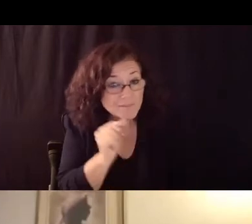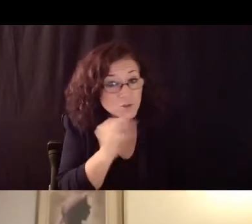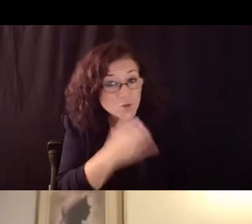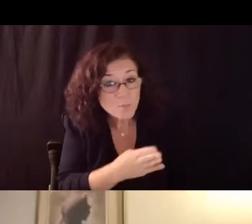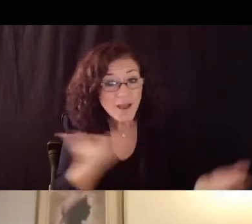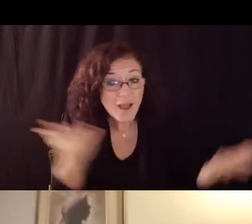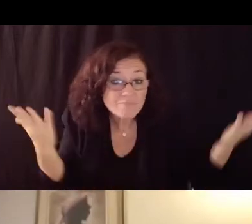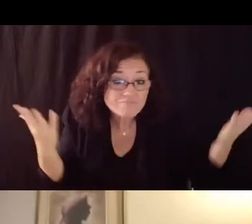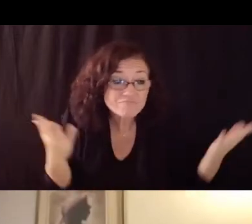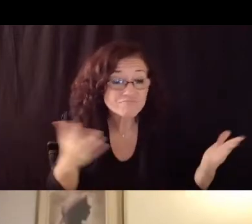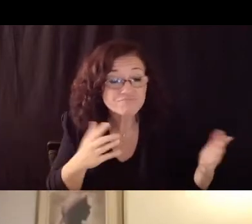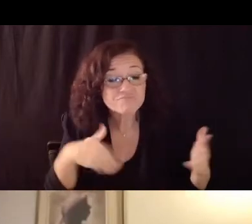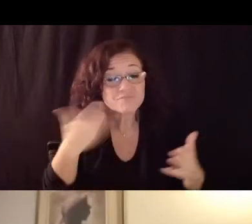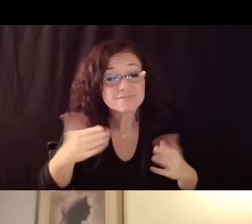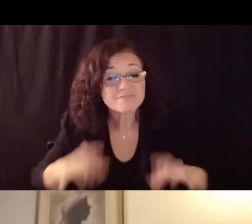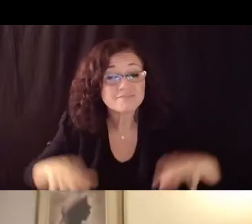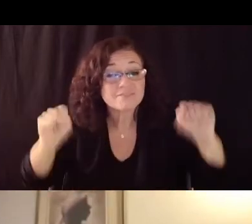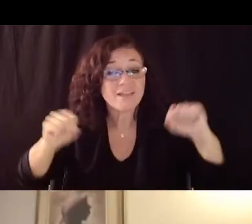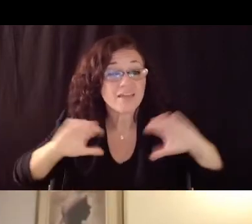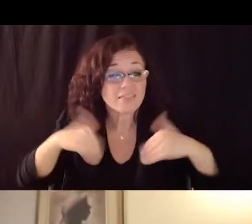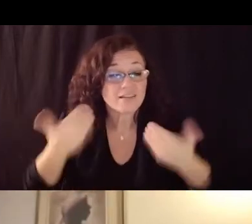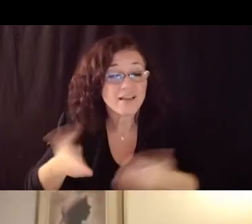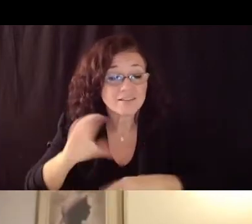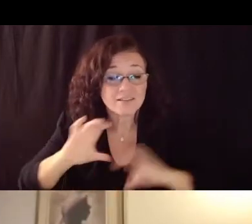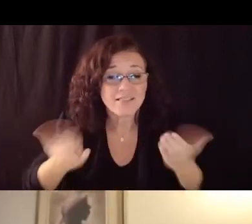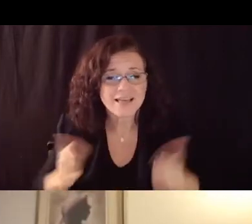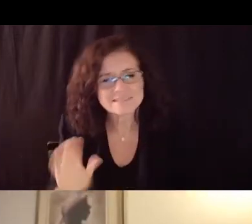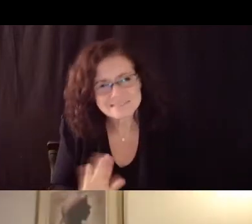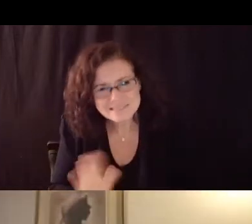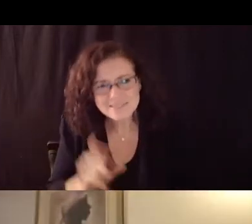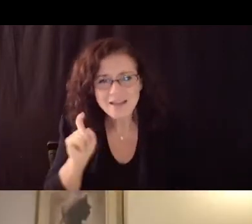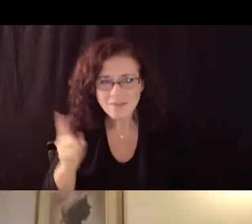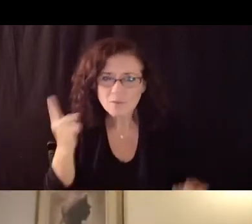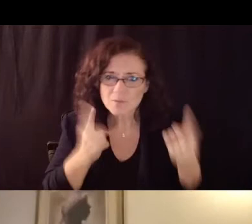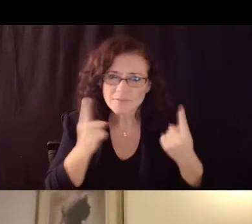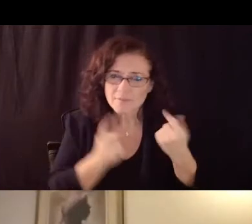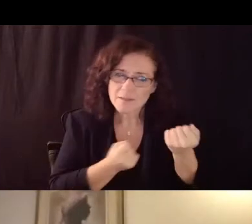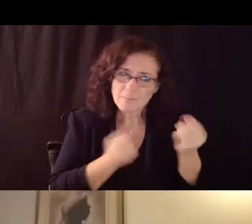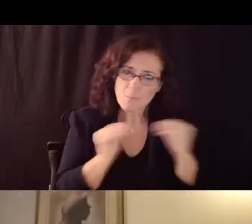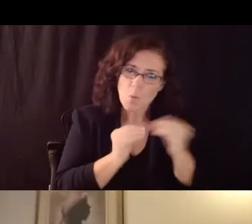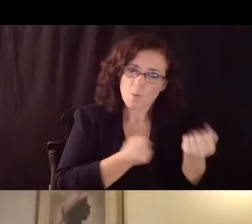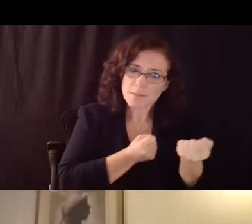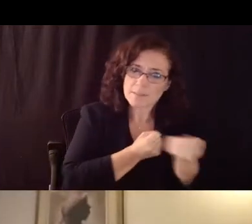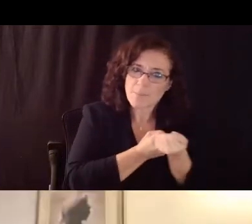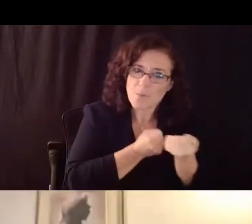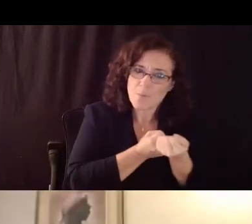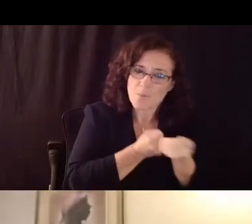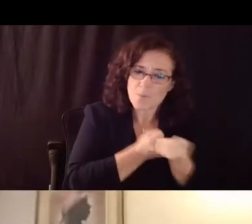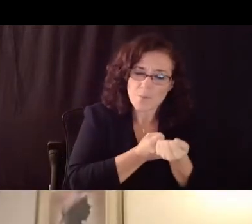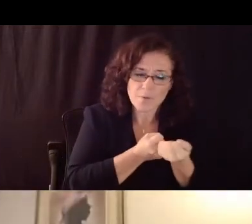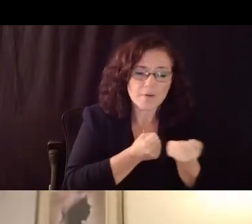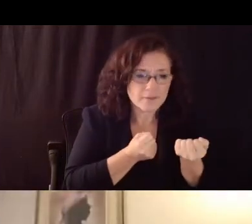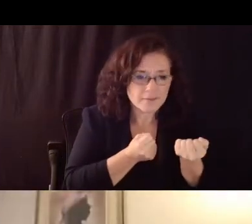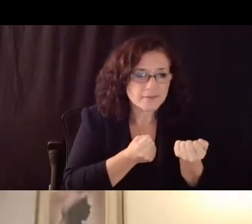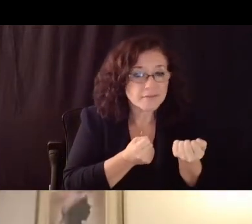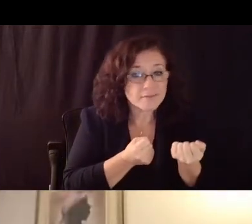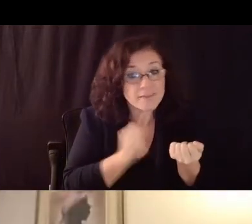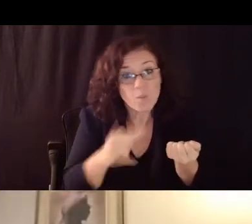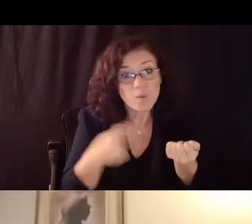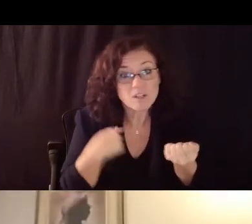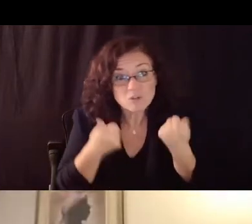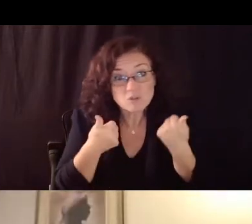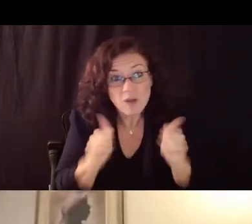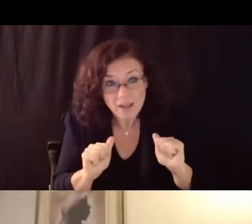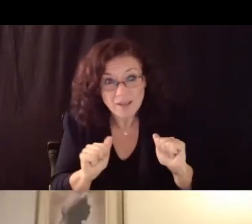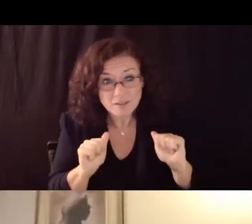be a more comprehensive system of support that we are now trying to push forward as part of our significant disproportionality